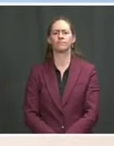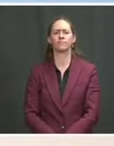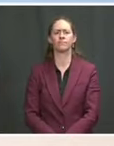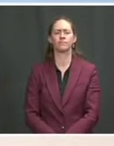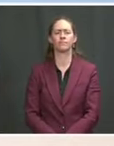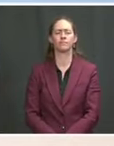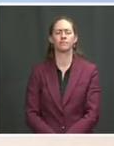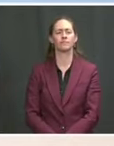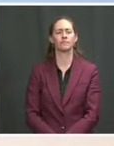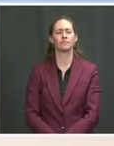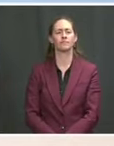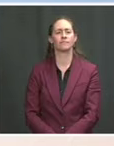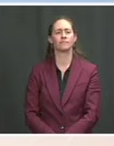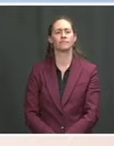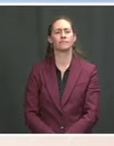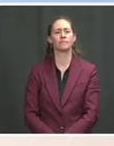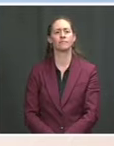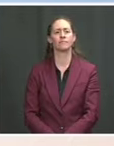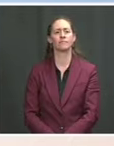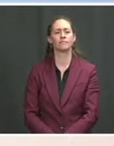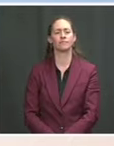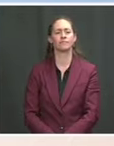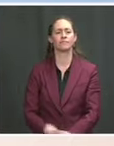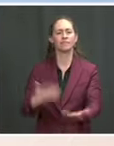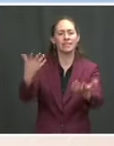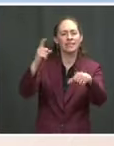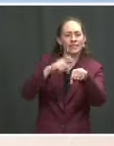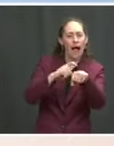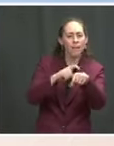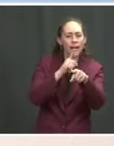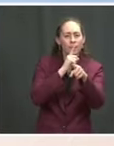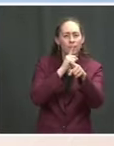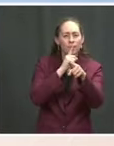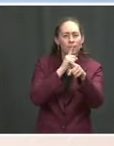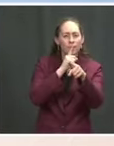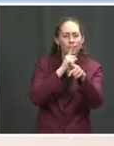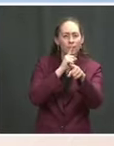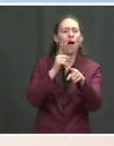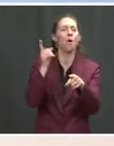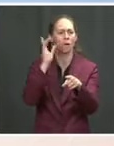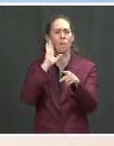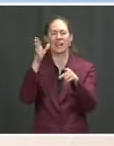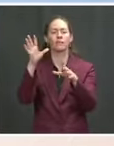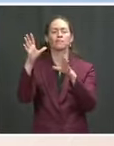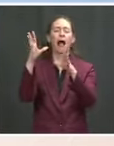to move in lightning speed. Matt, advisor. I had a question.